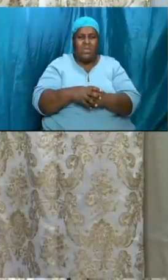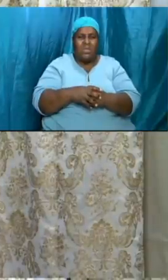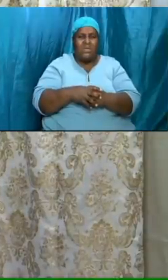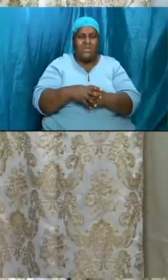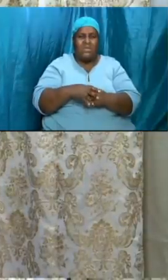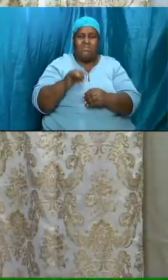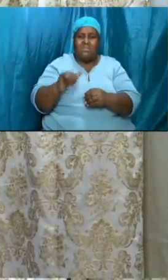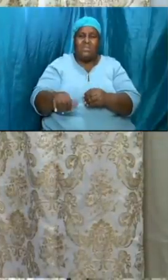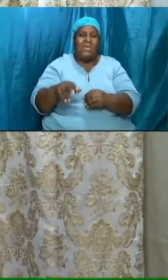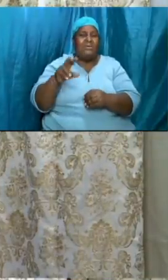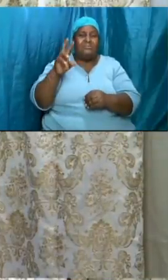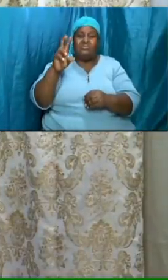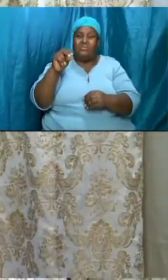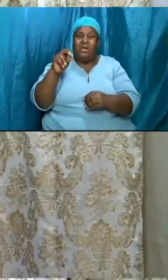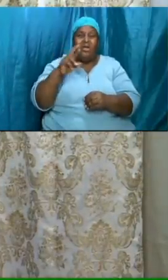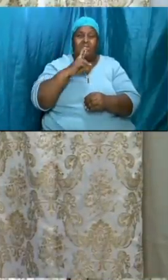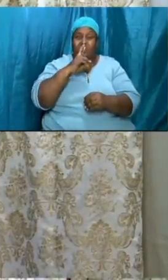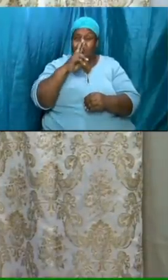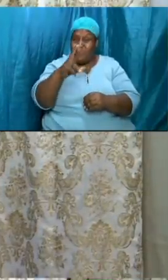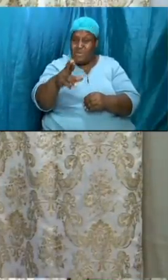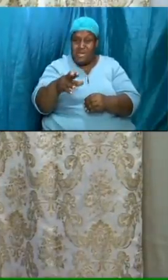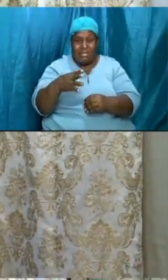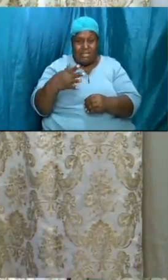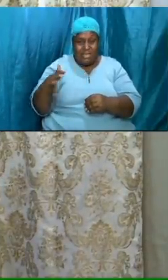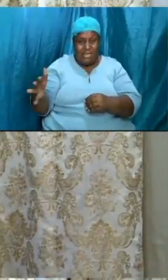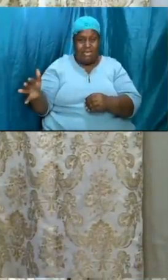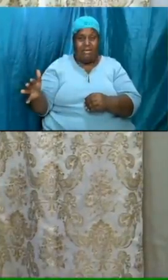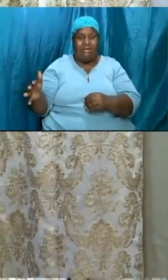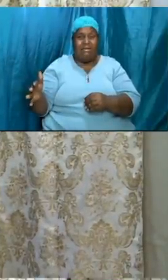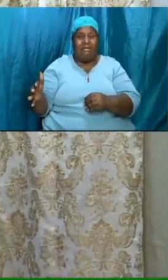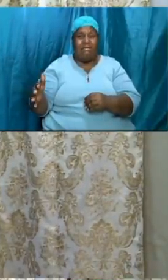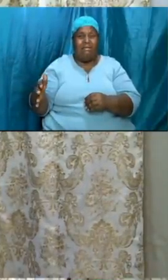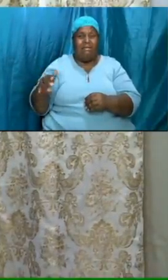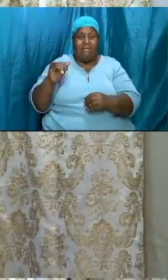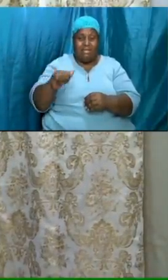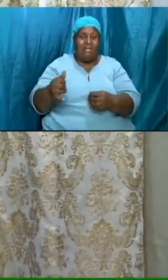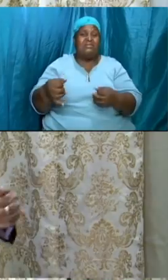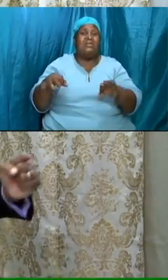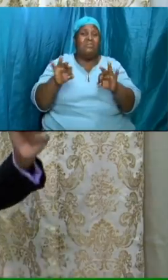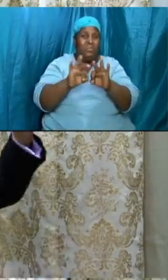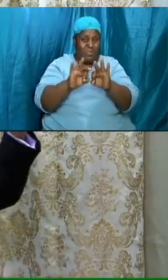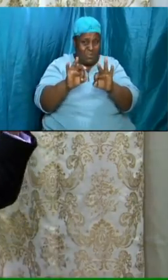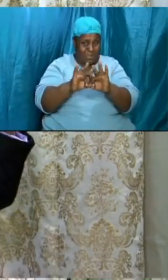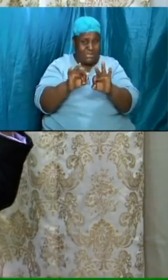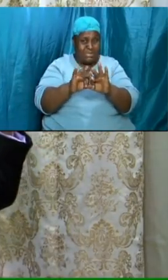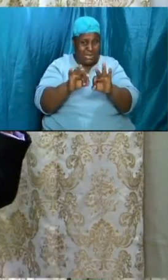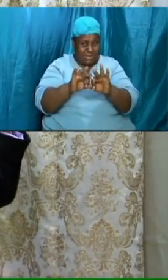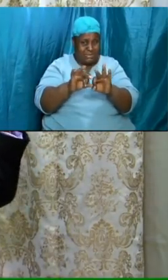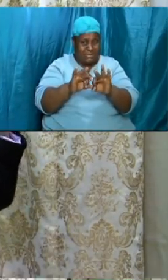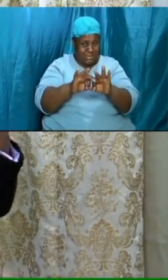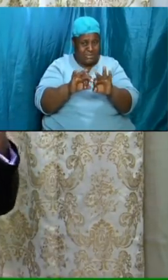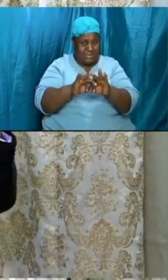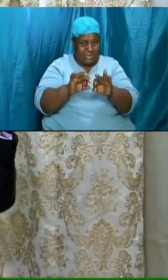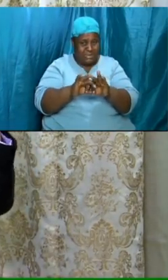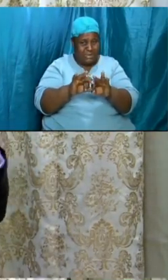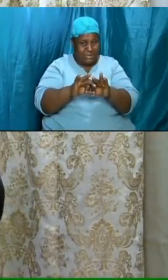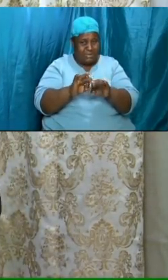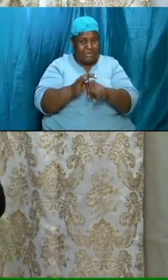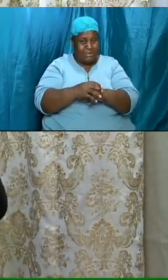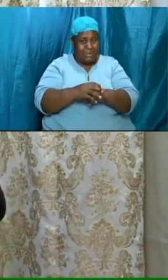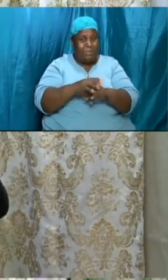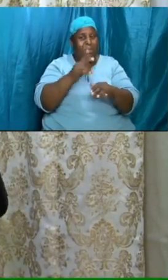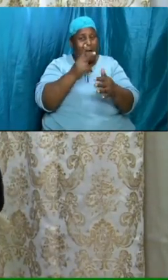primary focus that is an important focus in fact that is a very critical